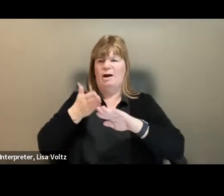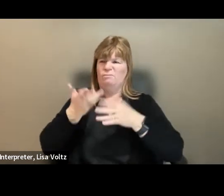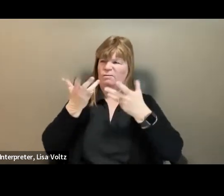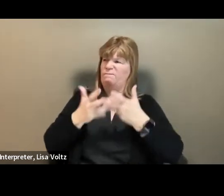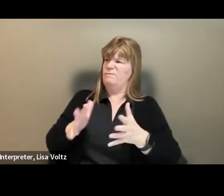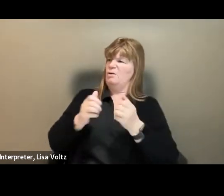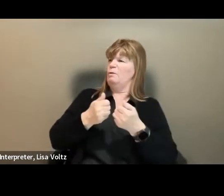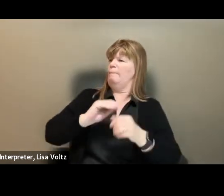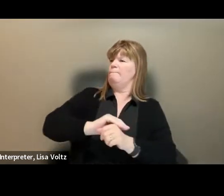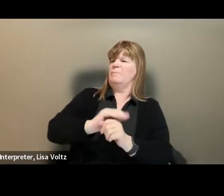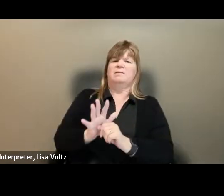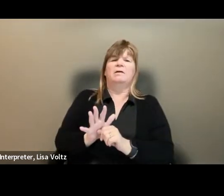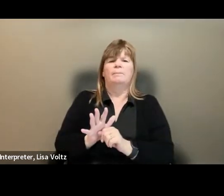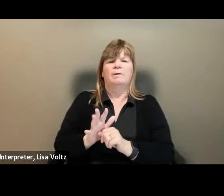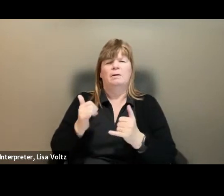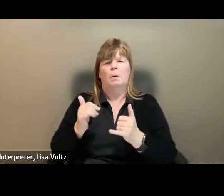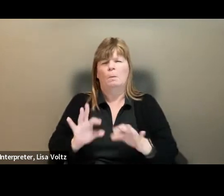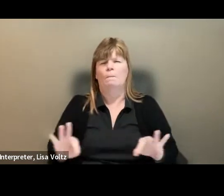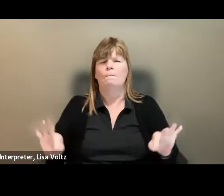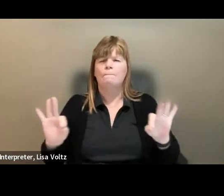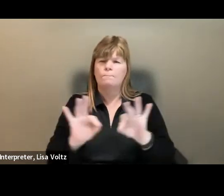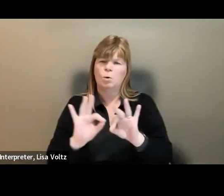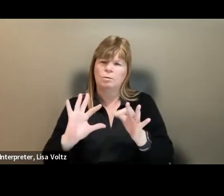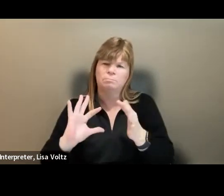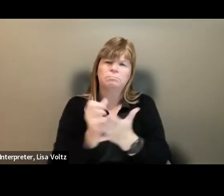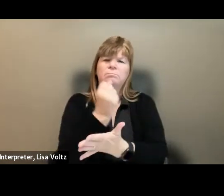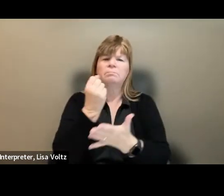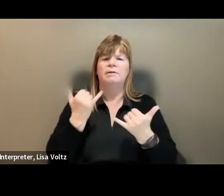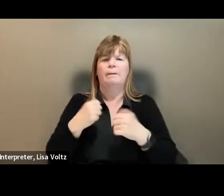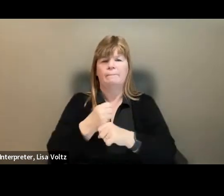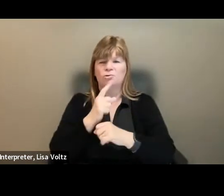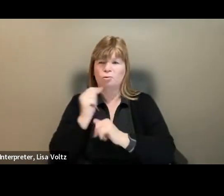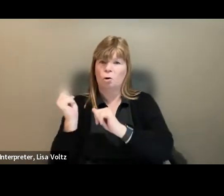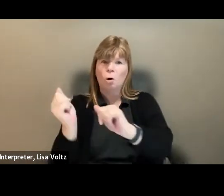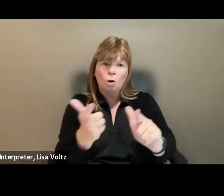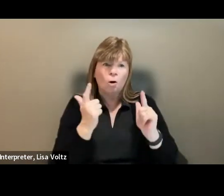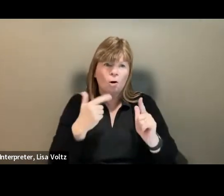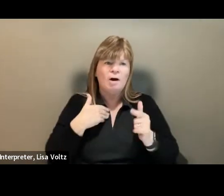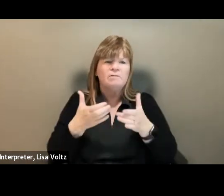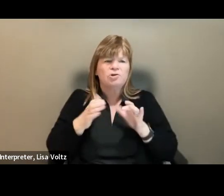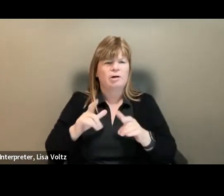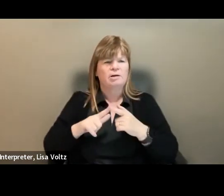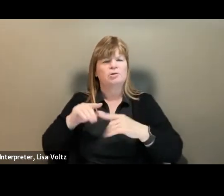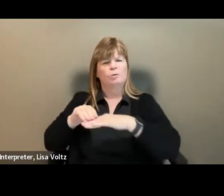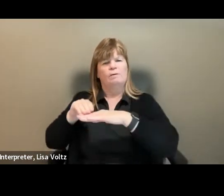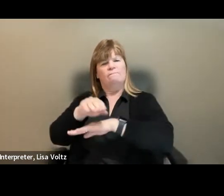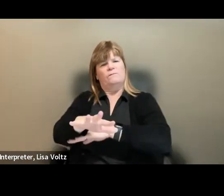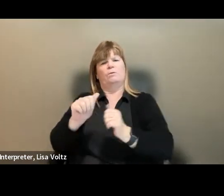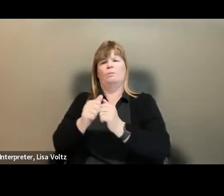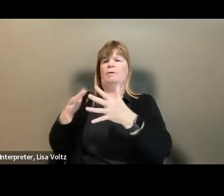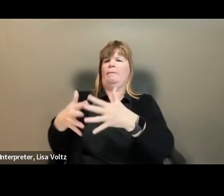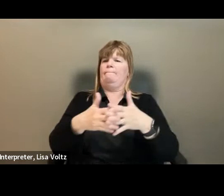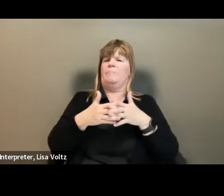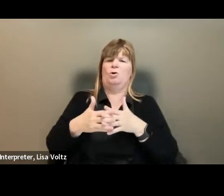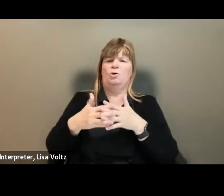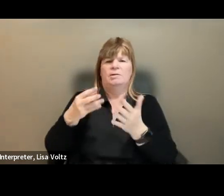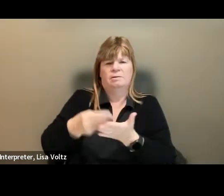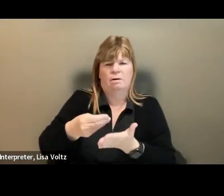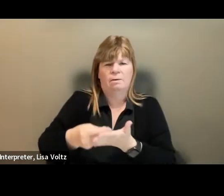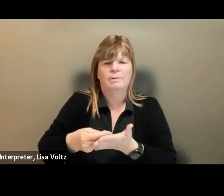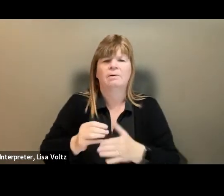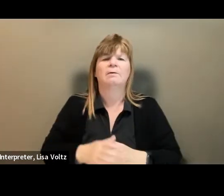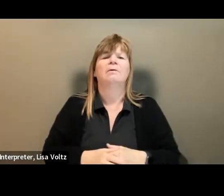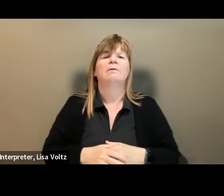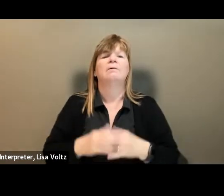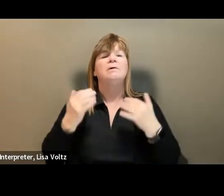we have a critical opportunity to ensure everyone has a chance to contribute to America's economy. Today, we look forward